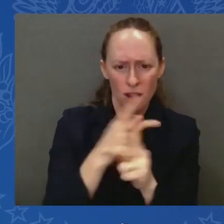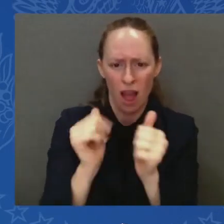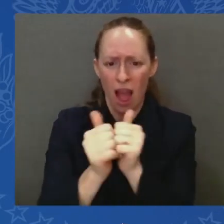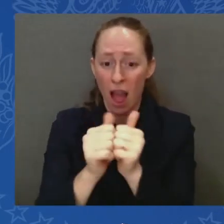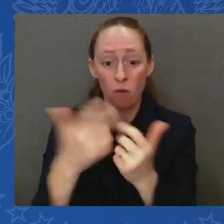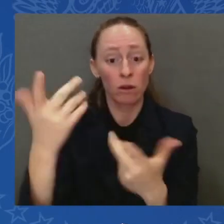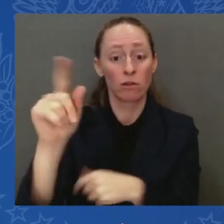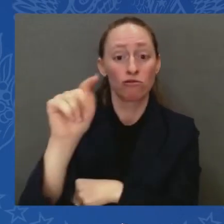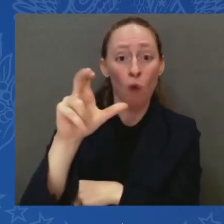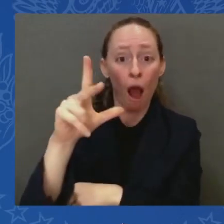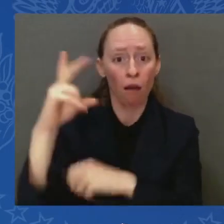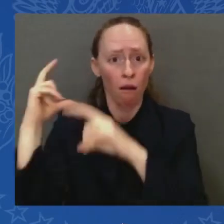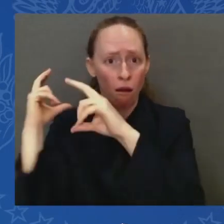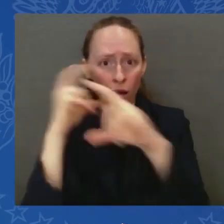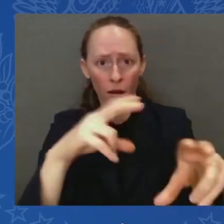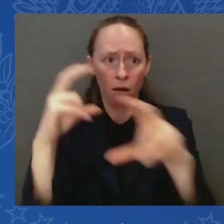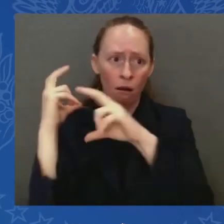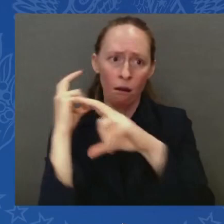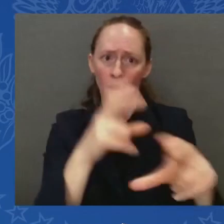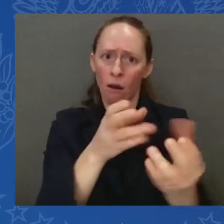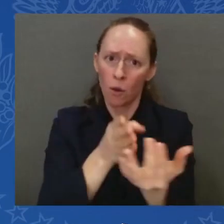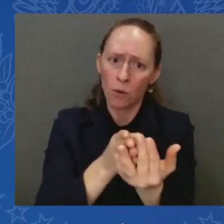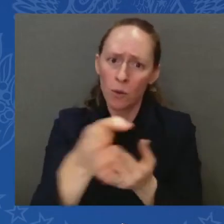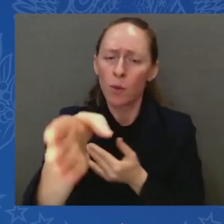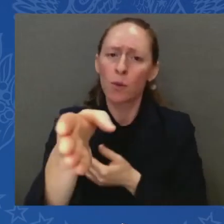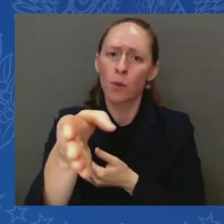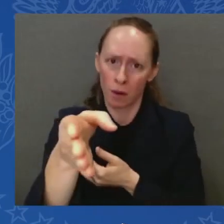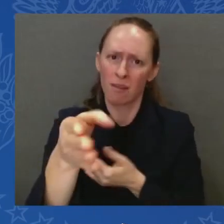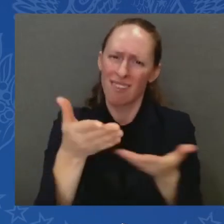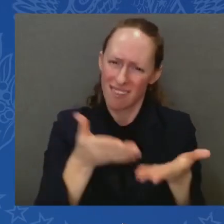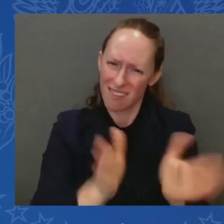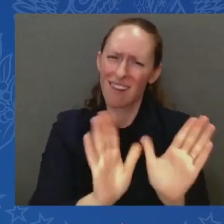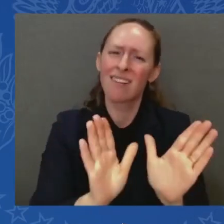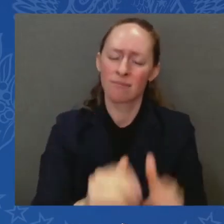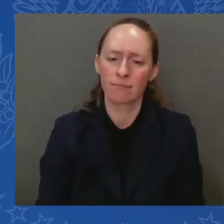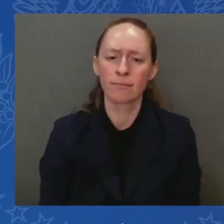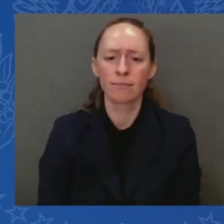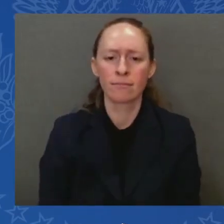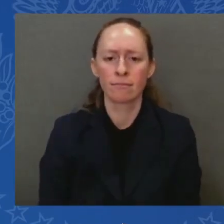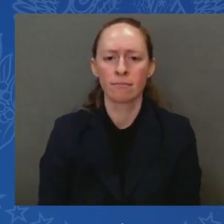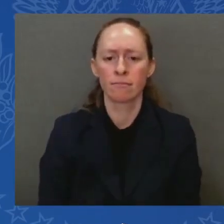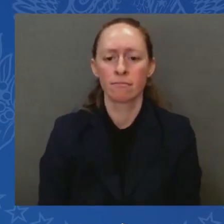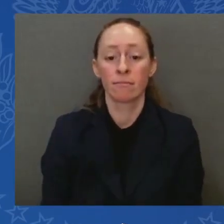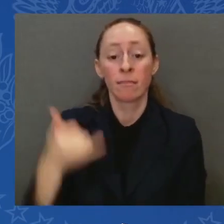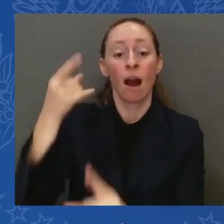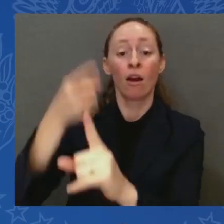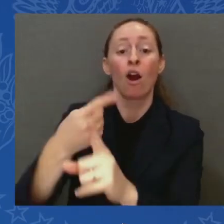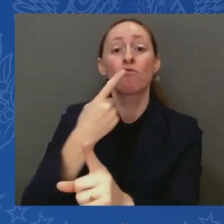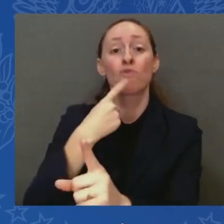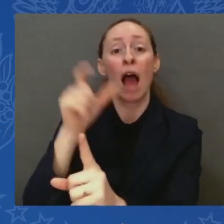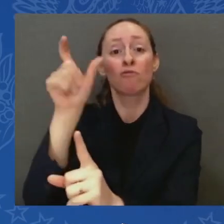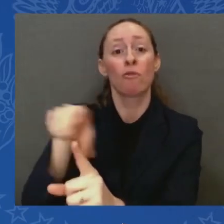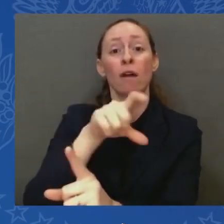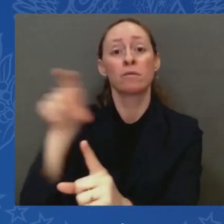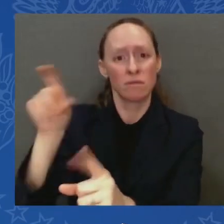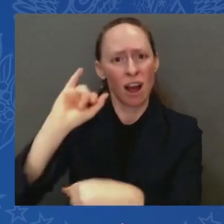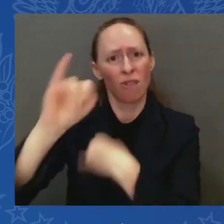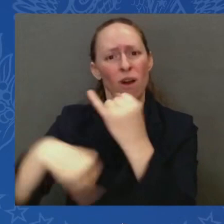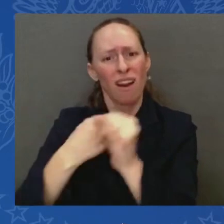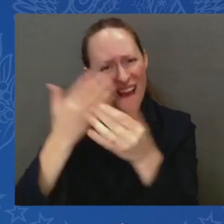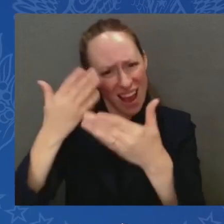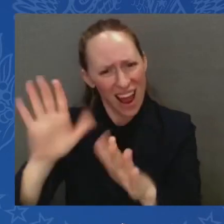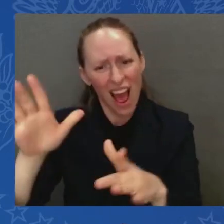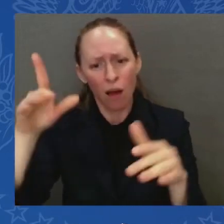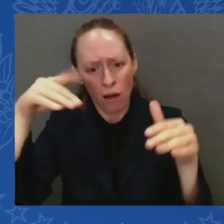that the International Red Cross be able to visit hostages. I just demanded that the United States fully – I just demanded